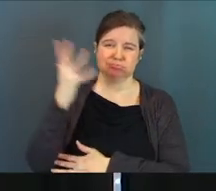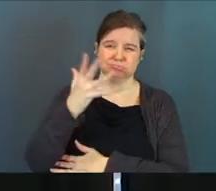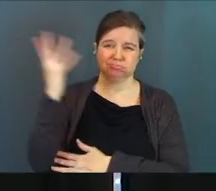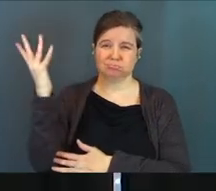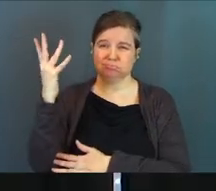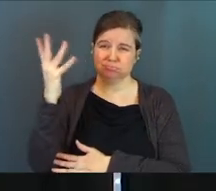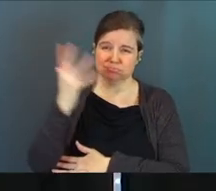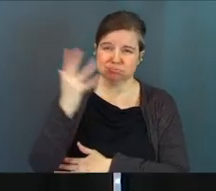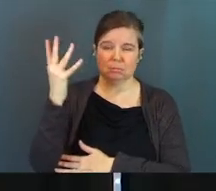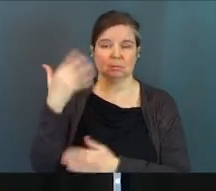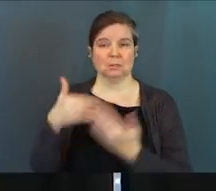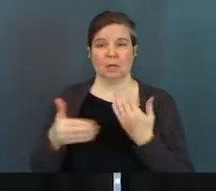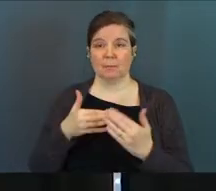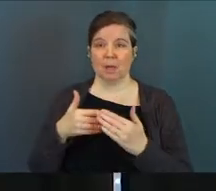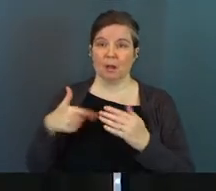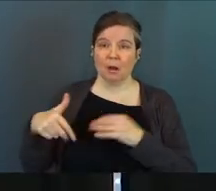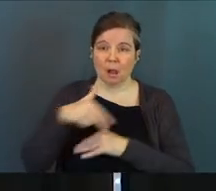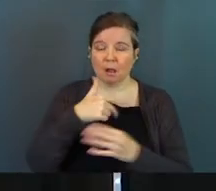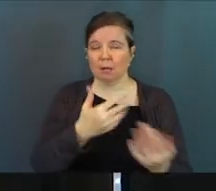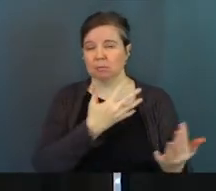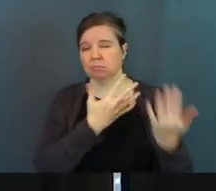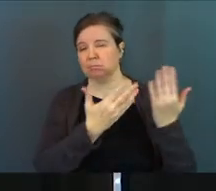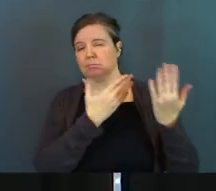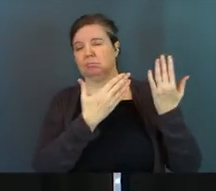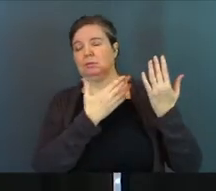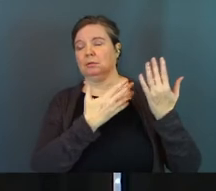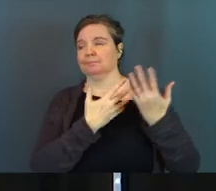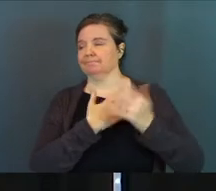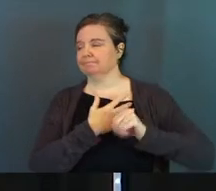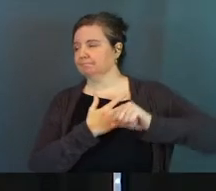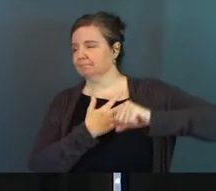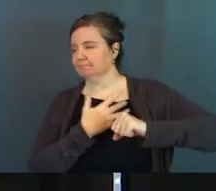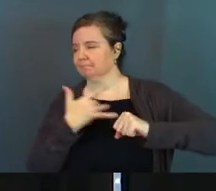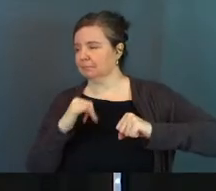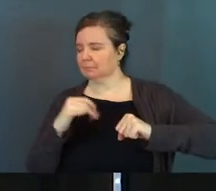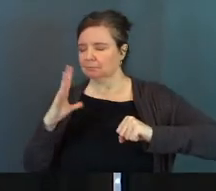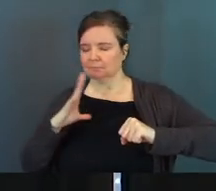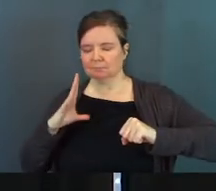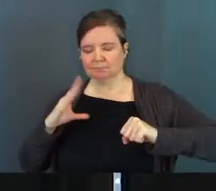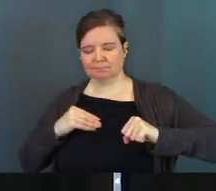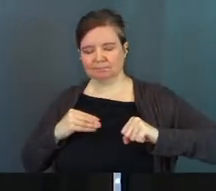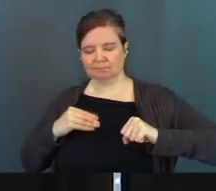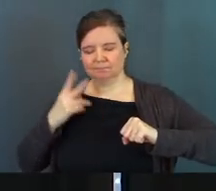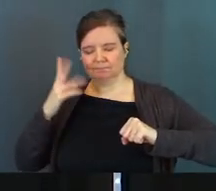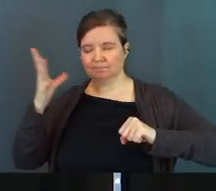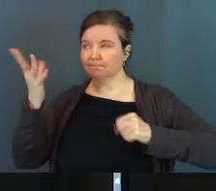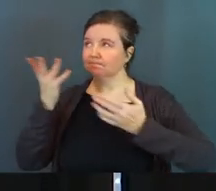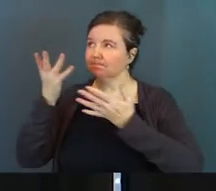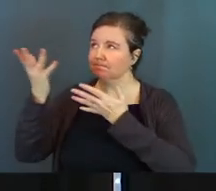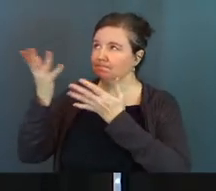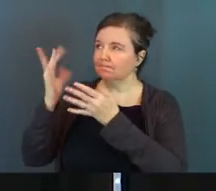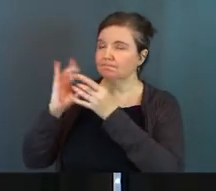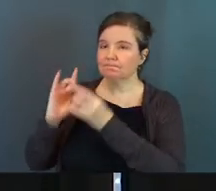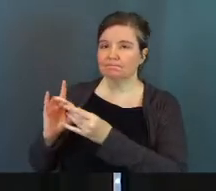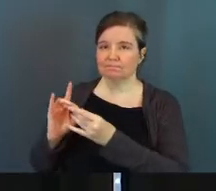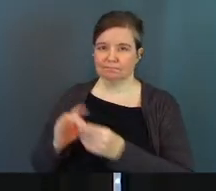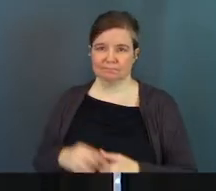even with all the foot traffic. We can keep going forward. We are not sentenced to fall today, church.